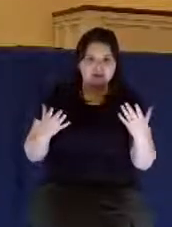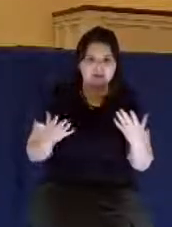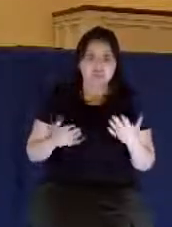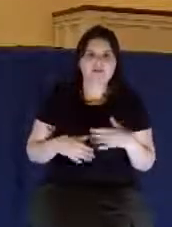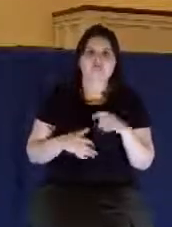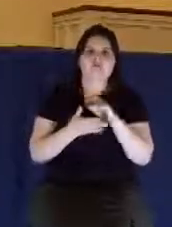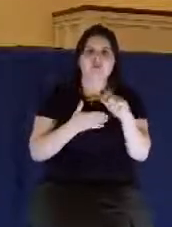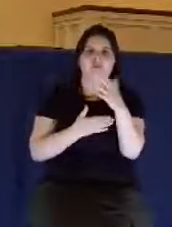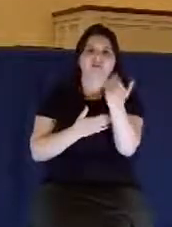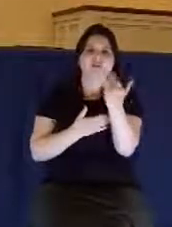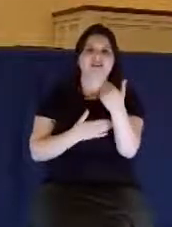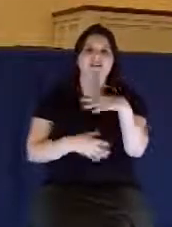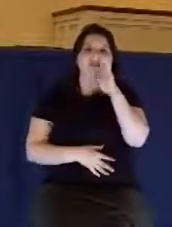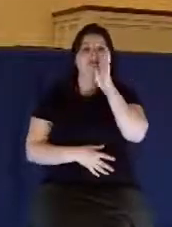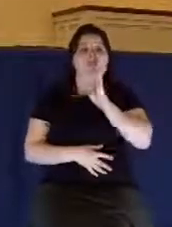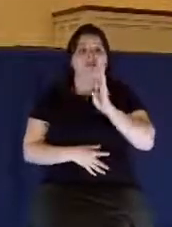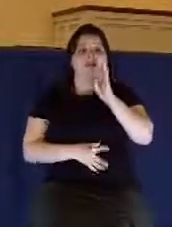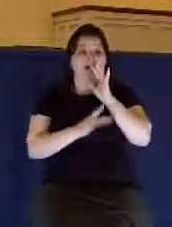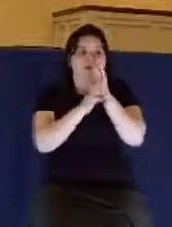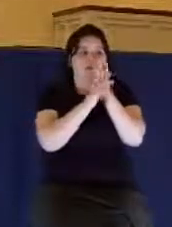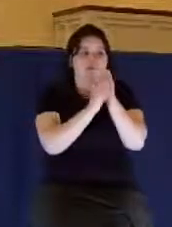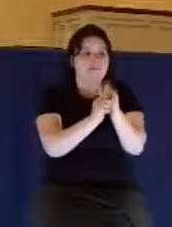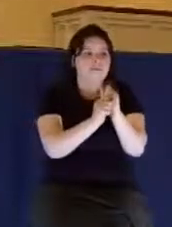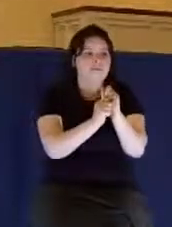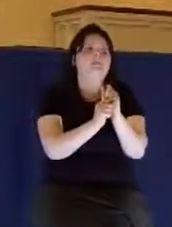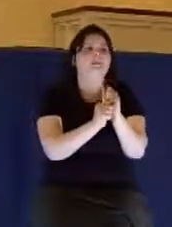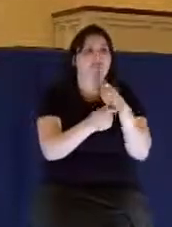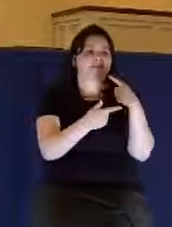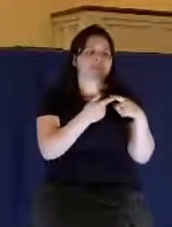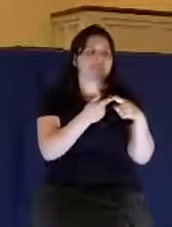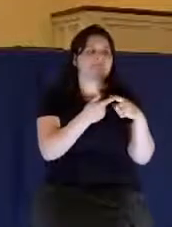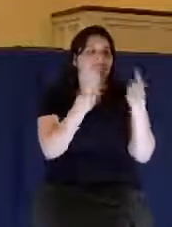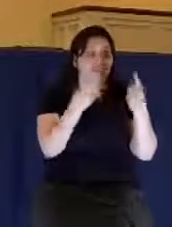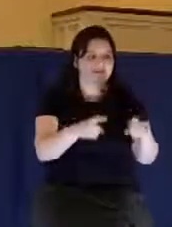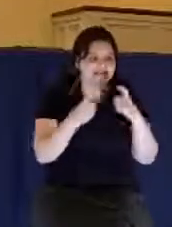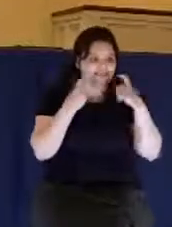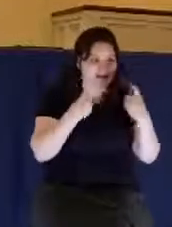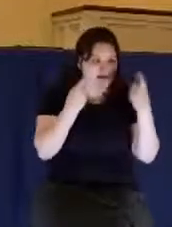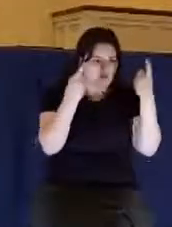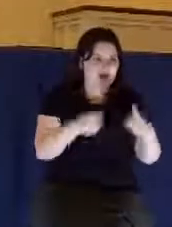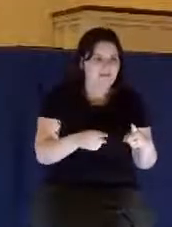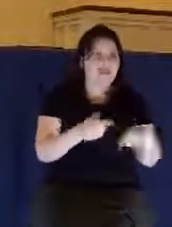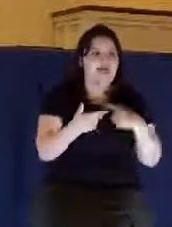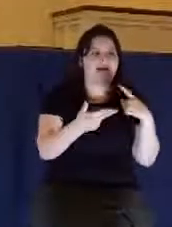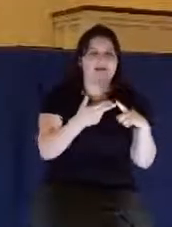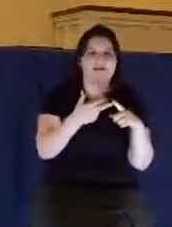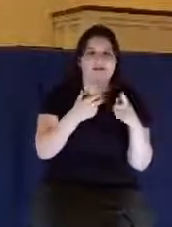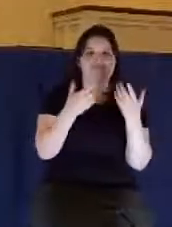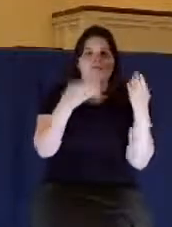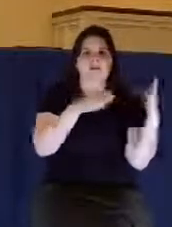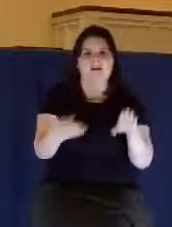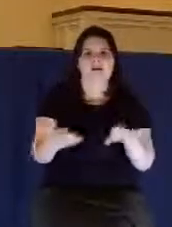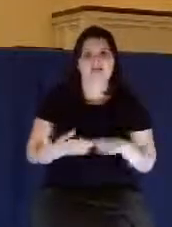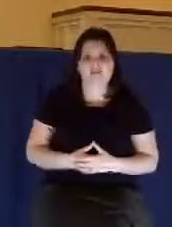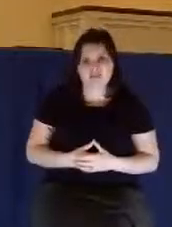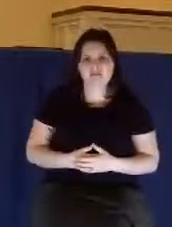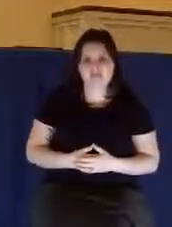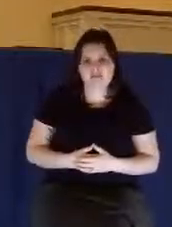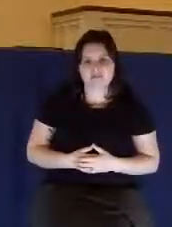verse 15. Then when lust has conceived, it brings forth sin. And sin, when it is finished, brings forth death.